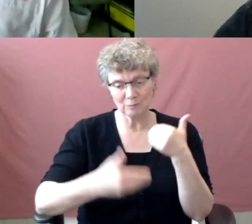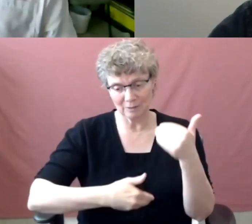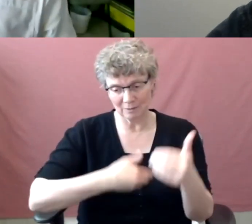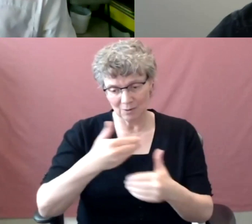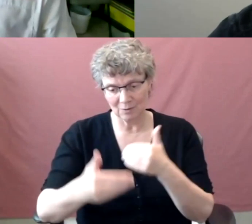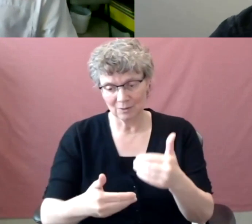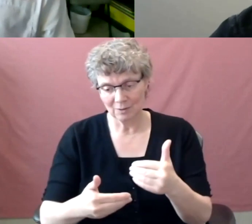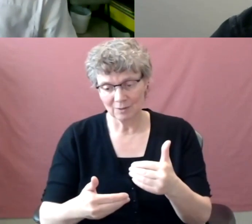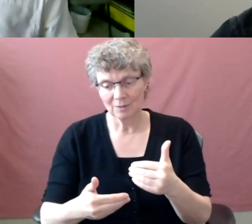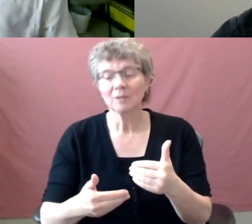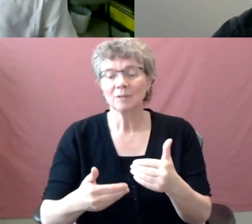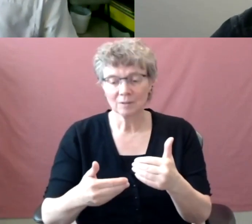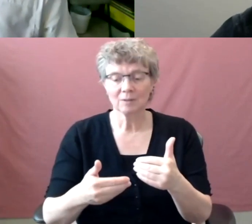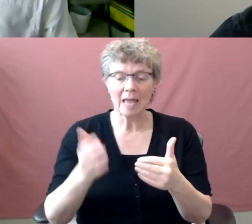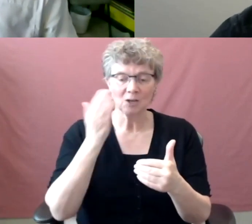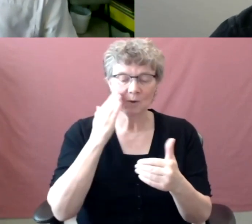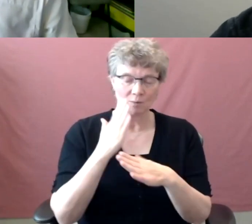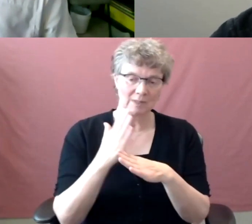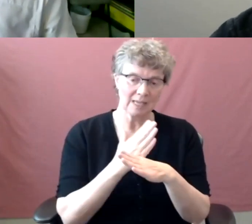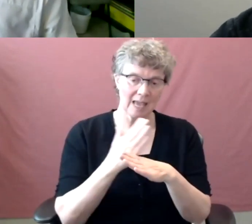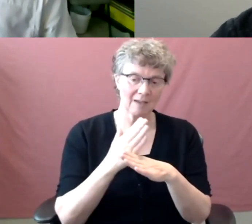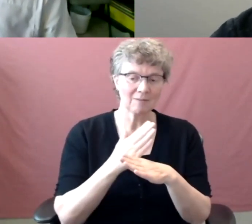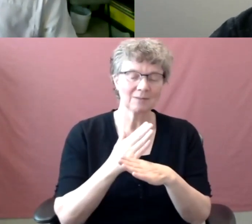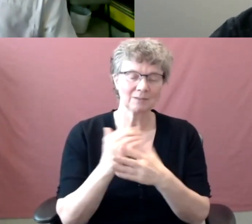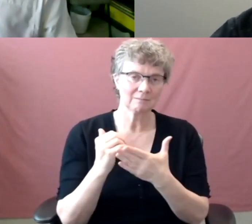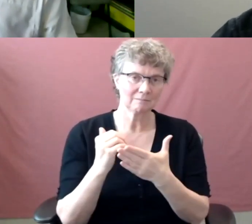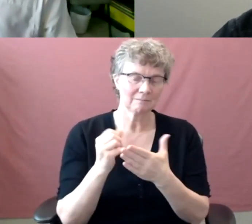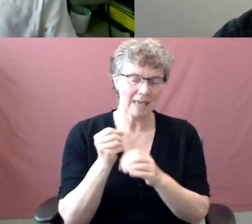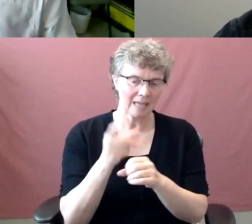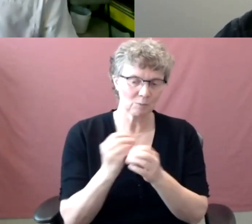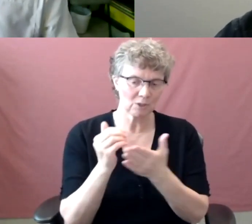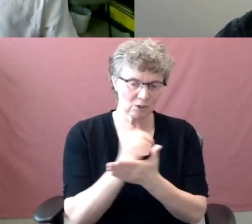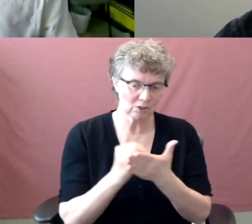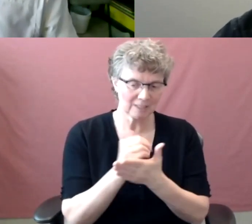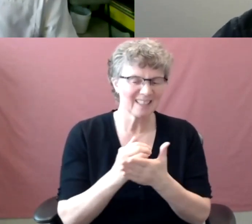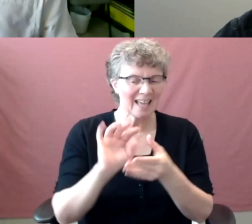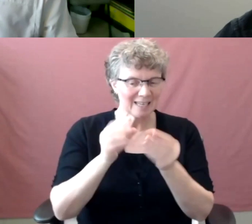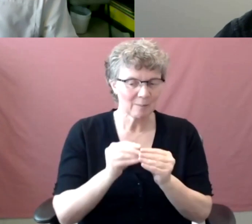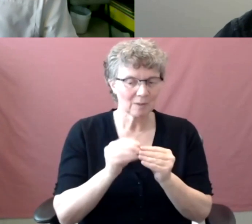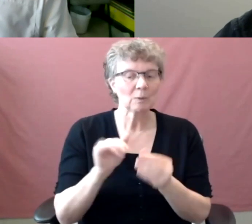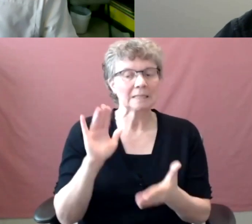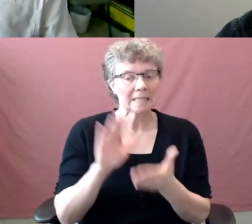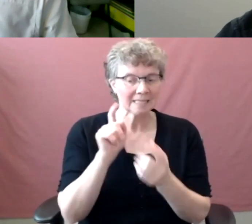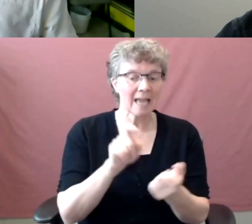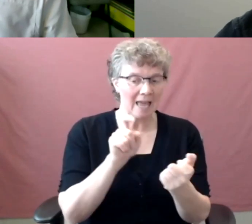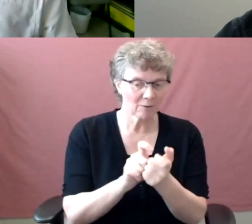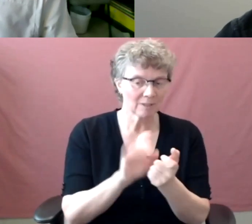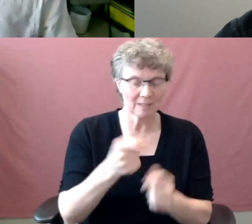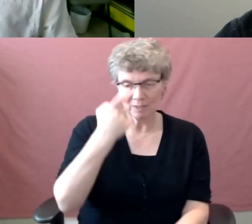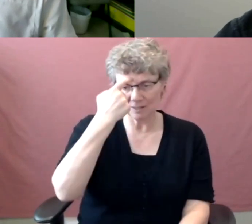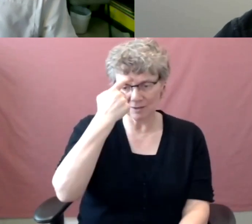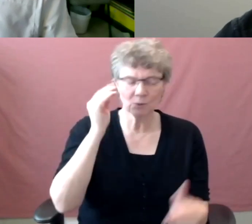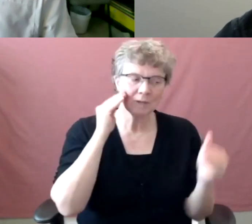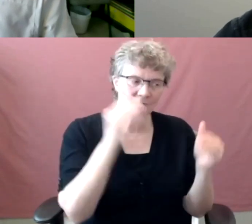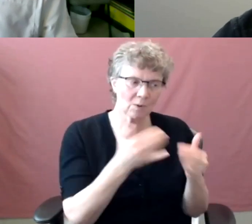average annual earnings, uh, was maybe not as accurate as we thought. And so, so we'll focus on the dollars, but, but the key point